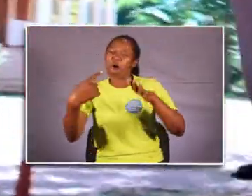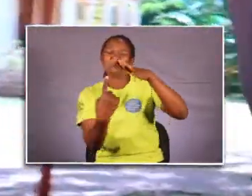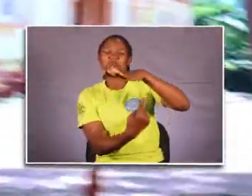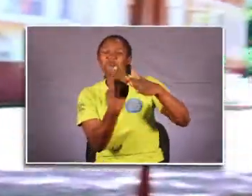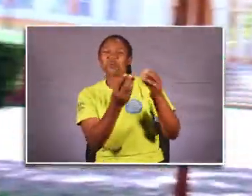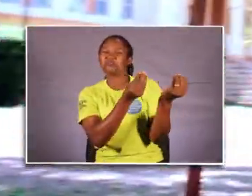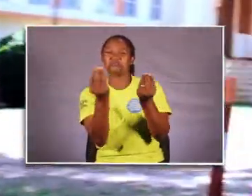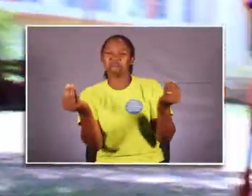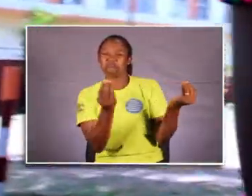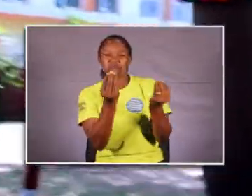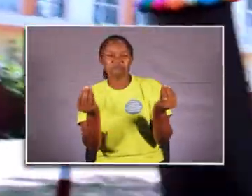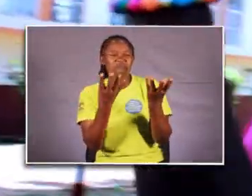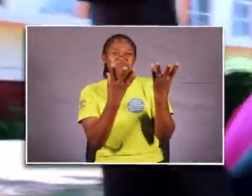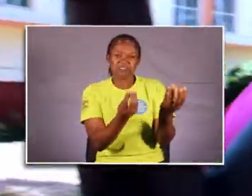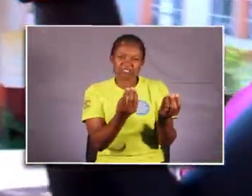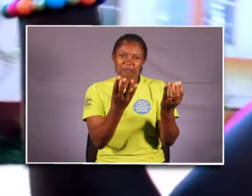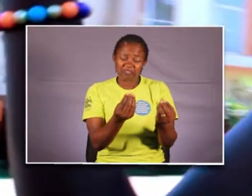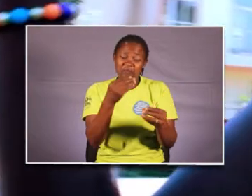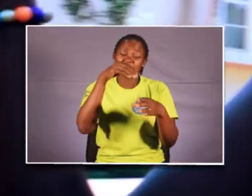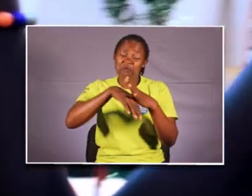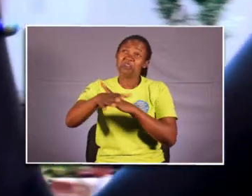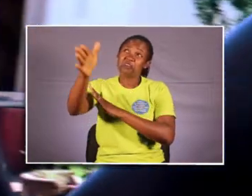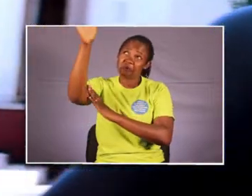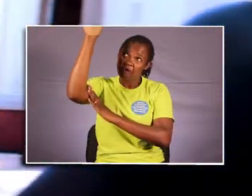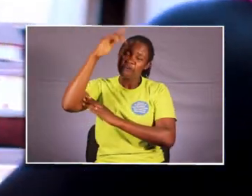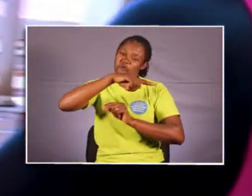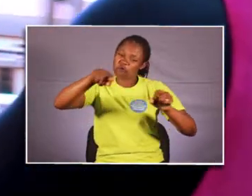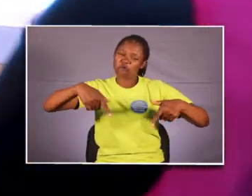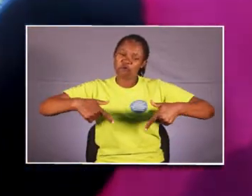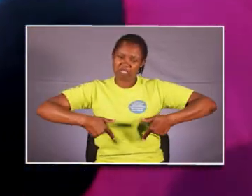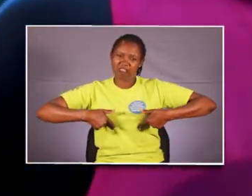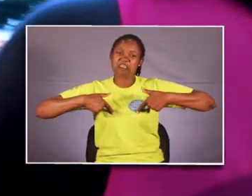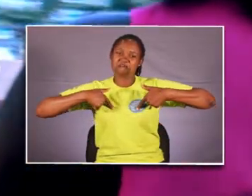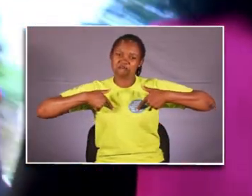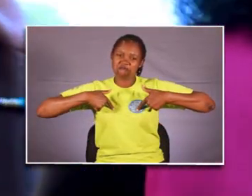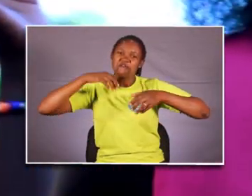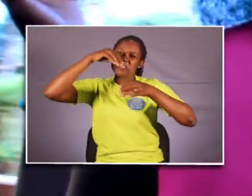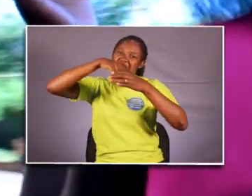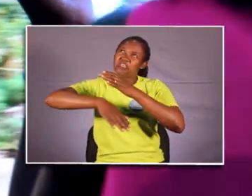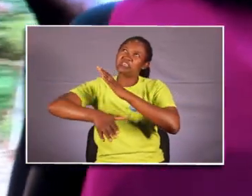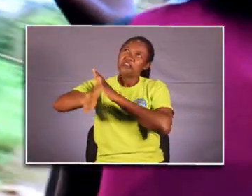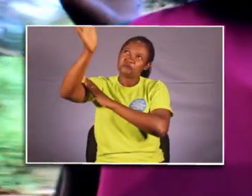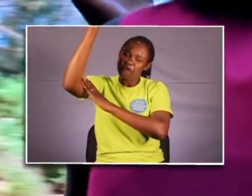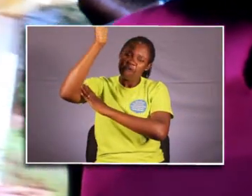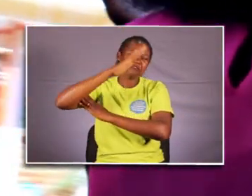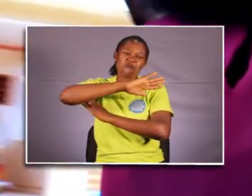For in Him we live, in Him we move,